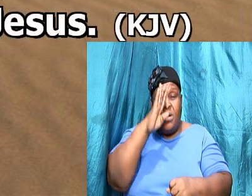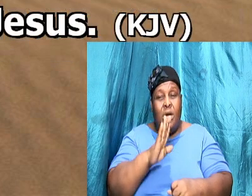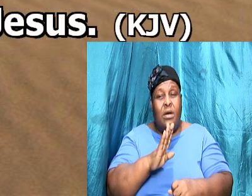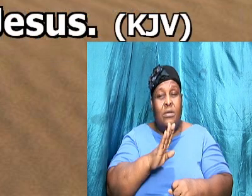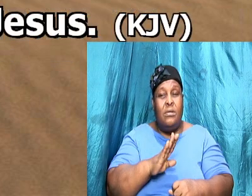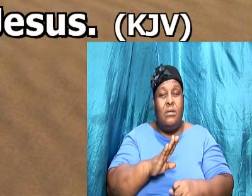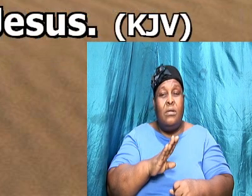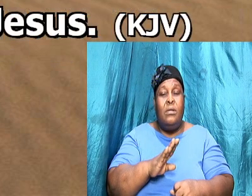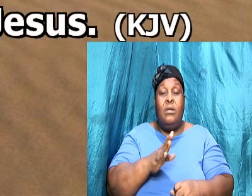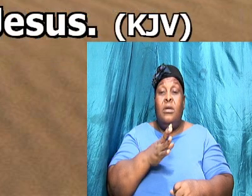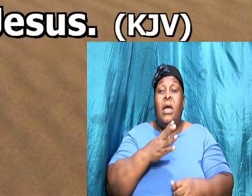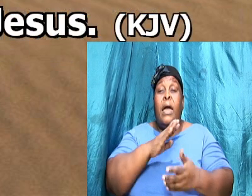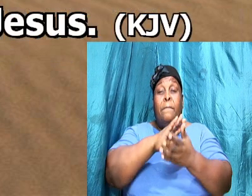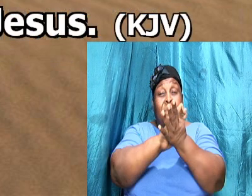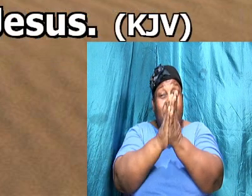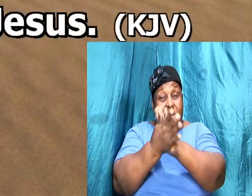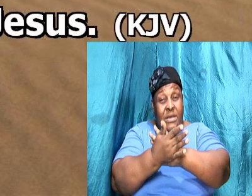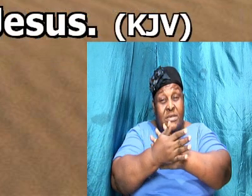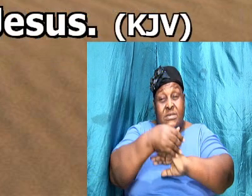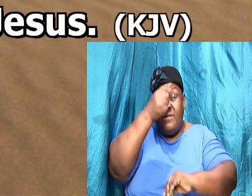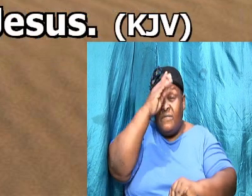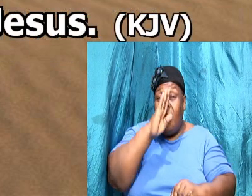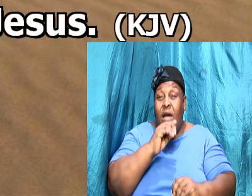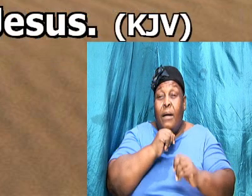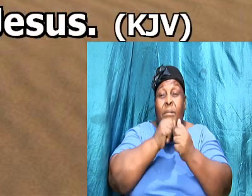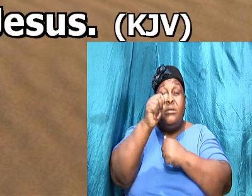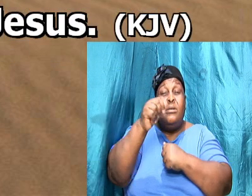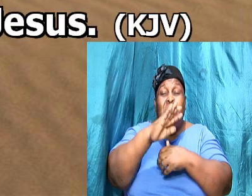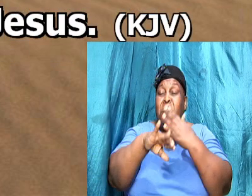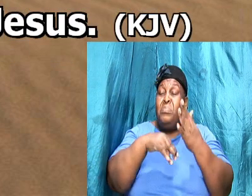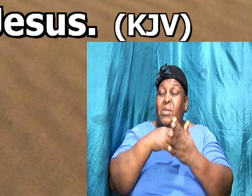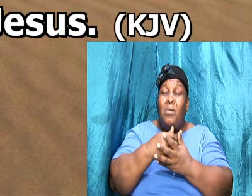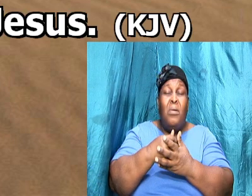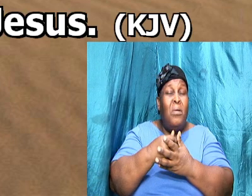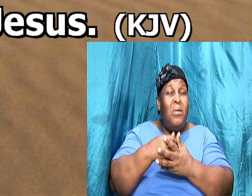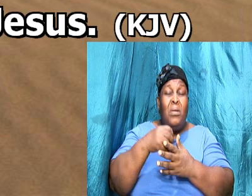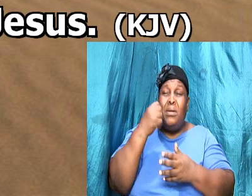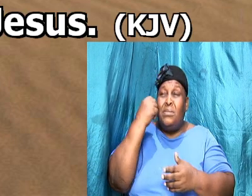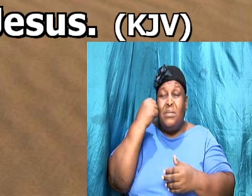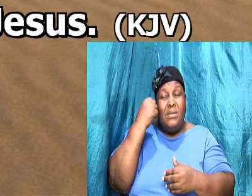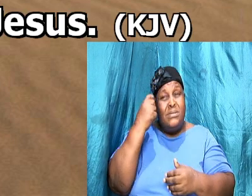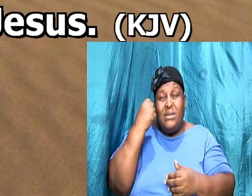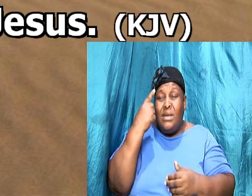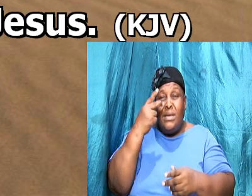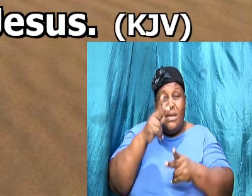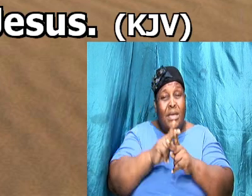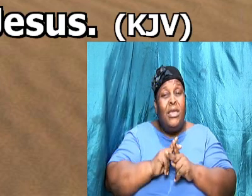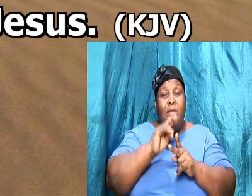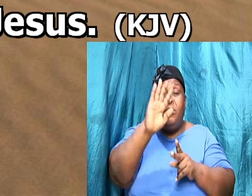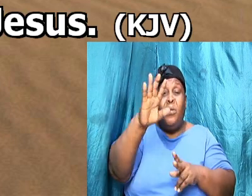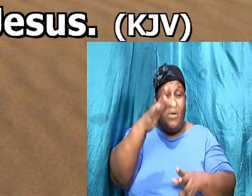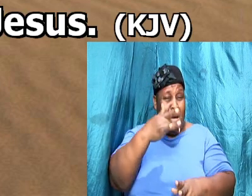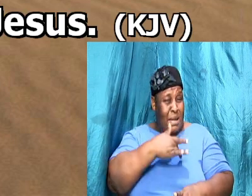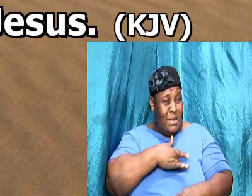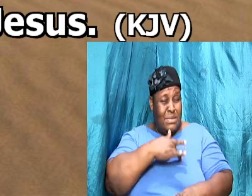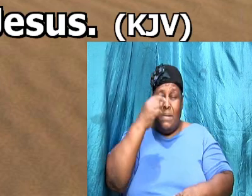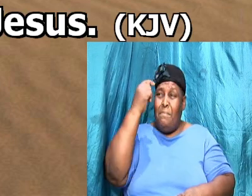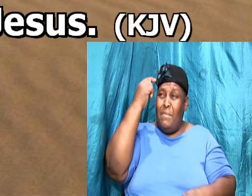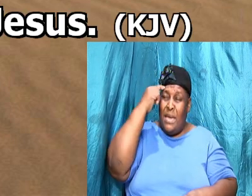And the peace of God, which parteth all understanding, shall keep your hearts and minds through